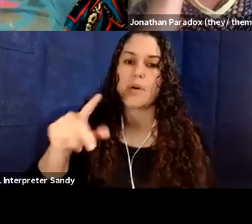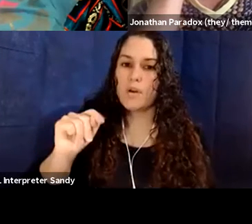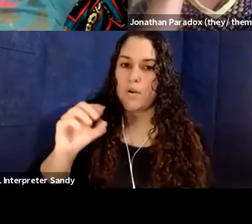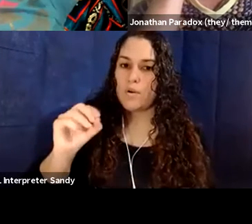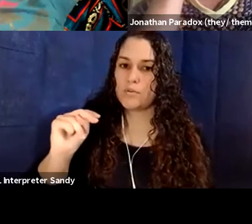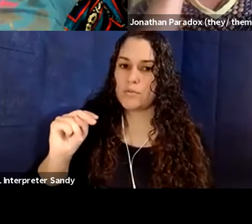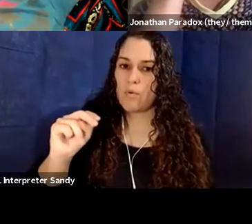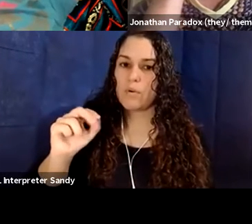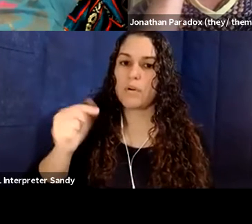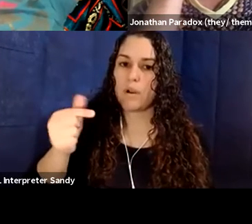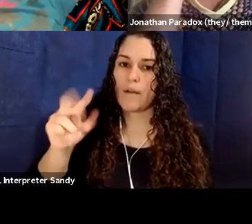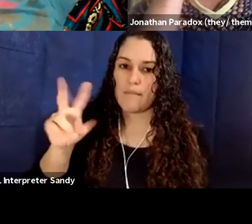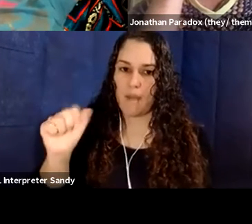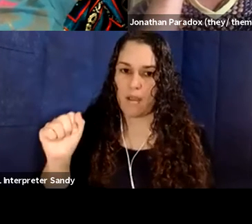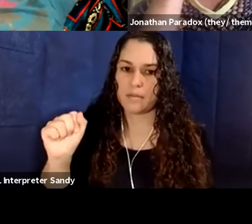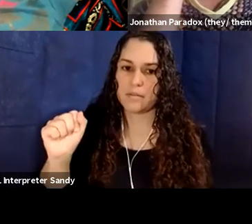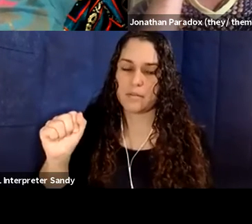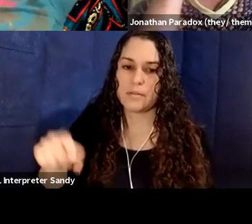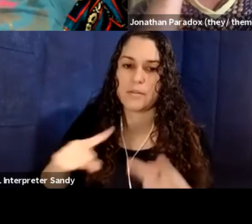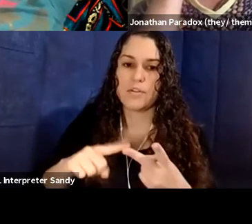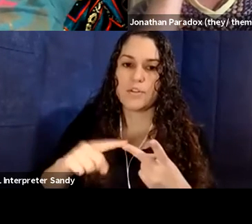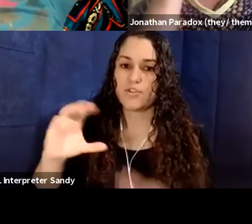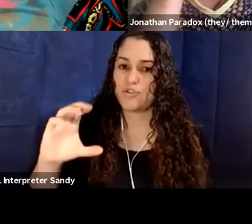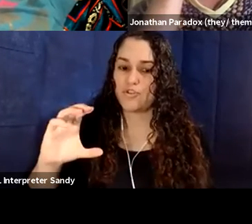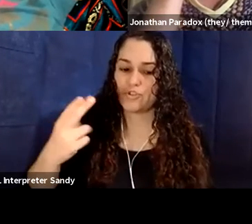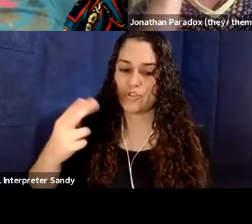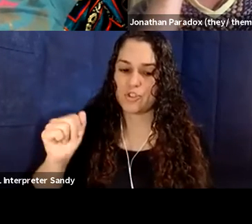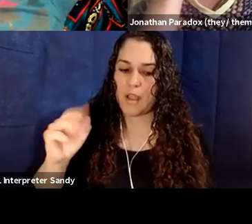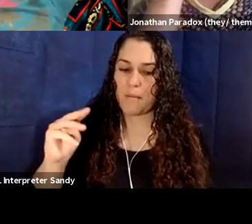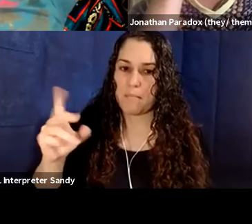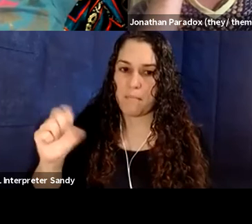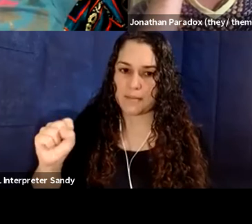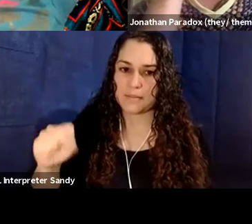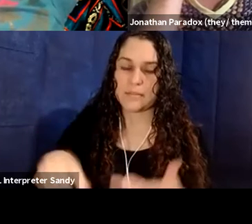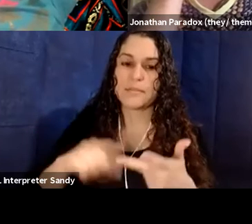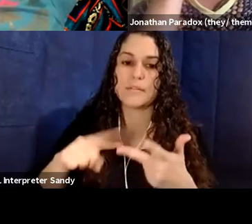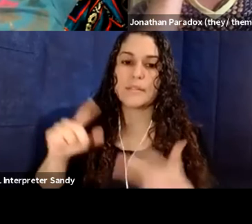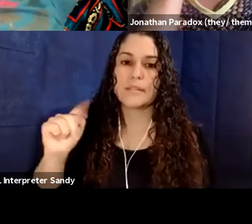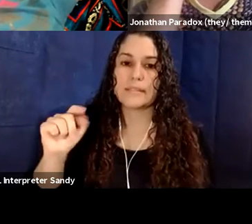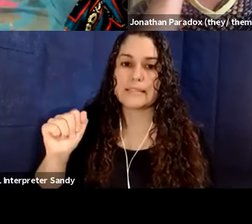Chamash, Tetaviam,